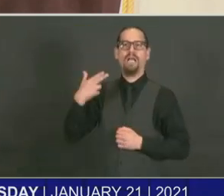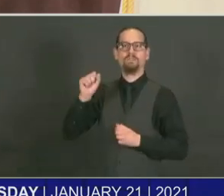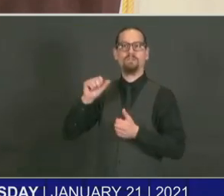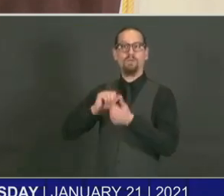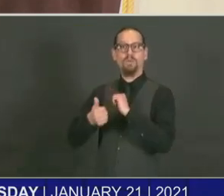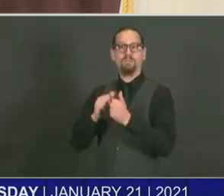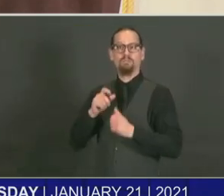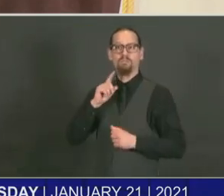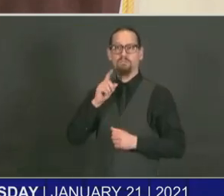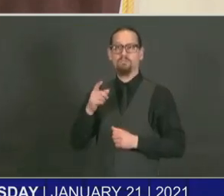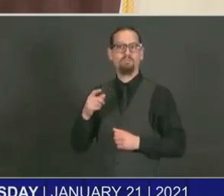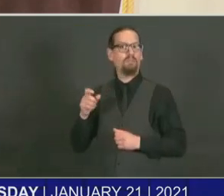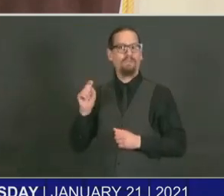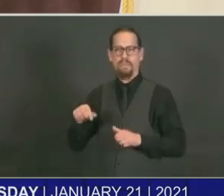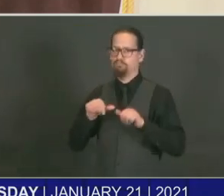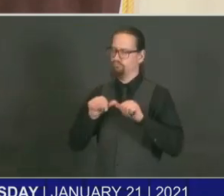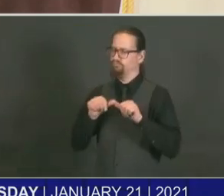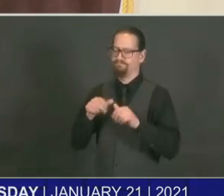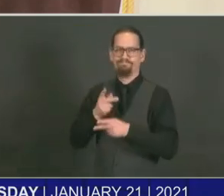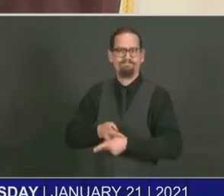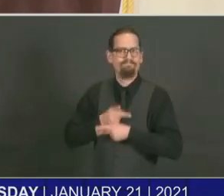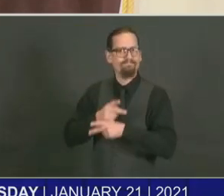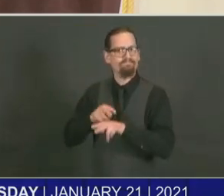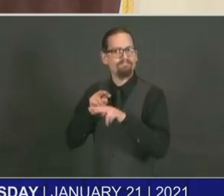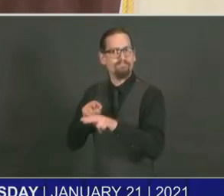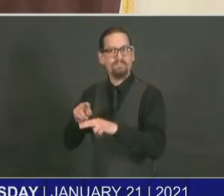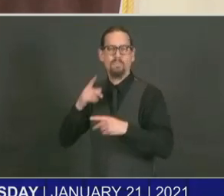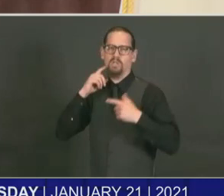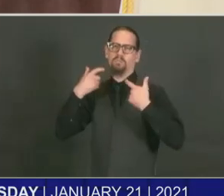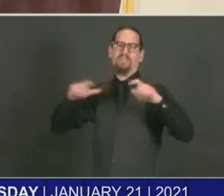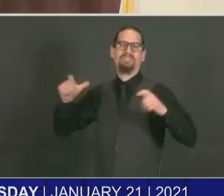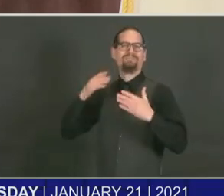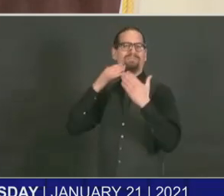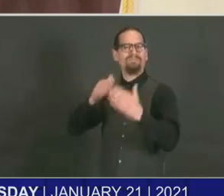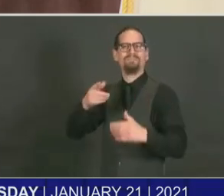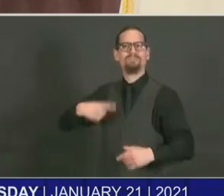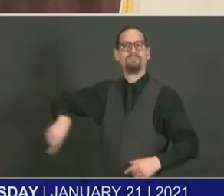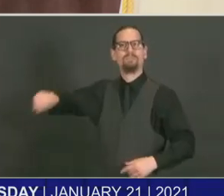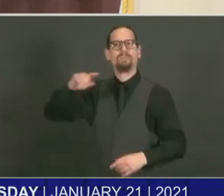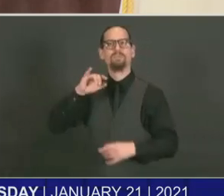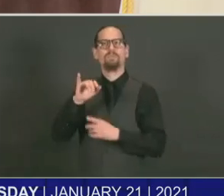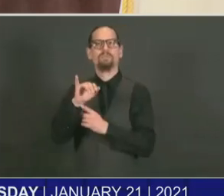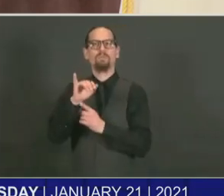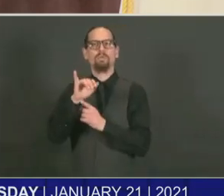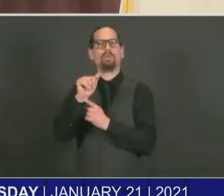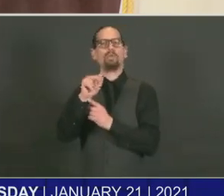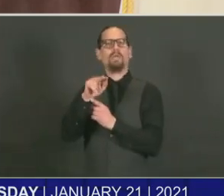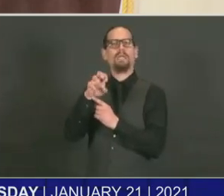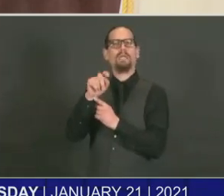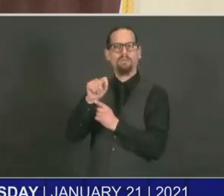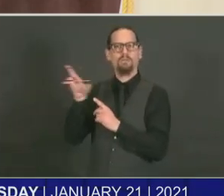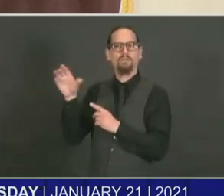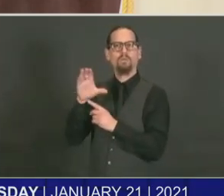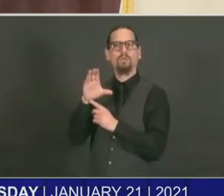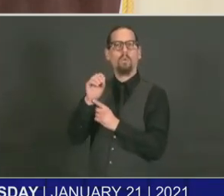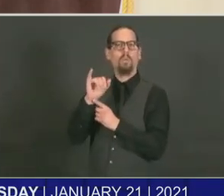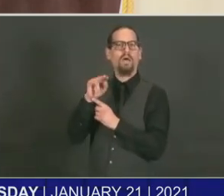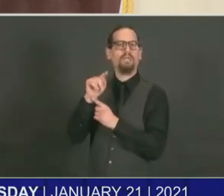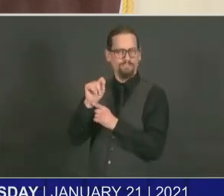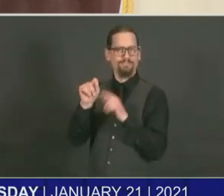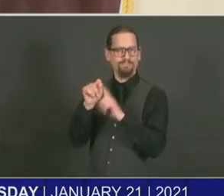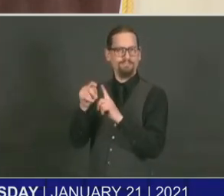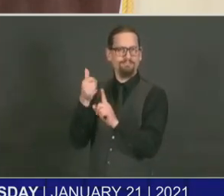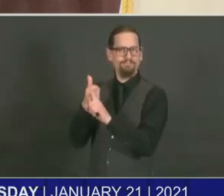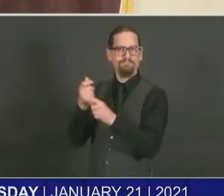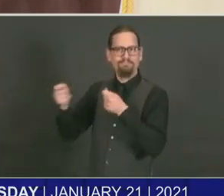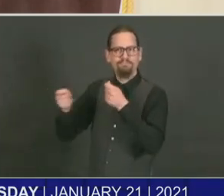Director Janet Coit and the entire team and environmental management, really just showing how much of a whole of government response we